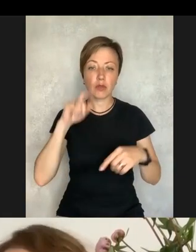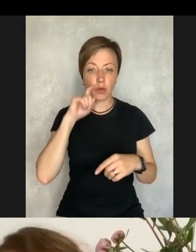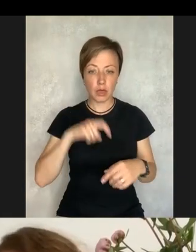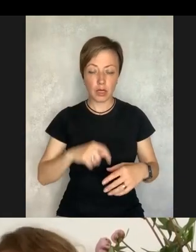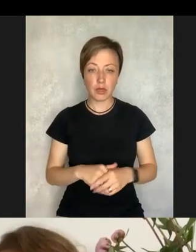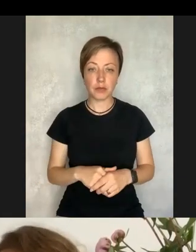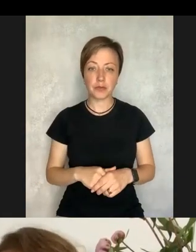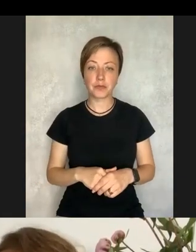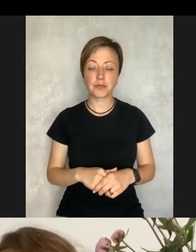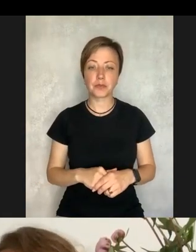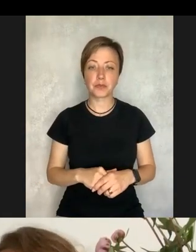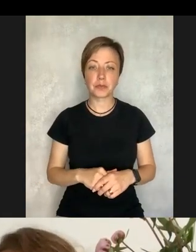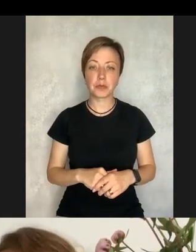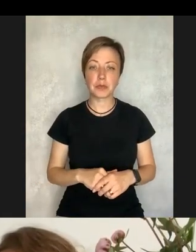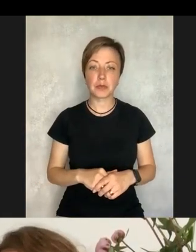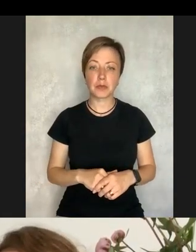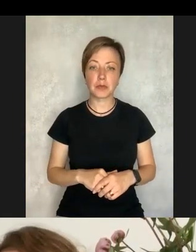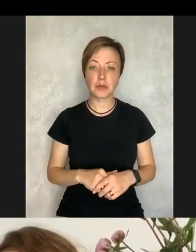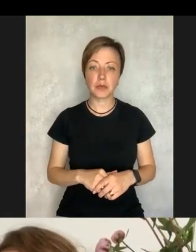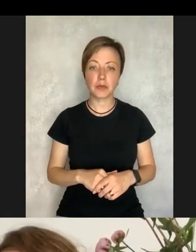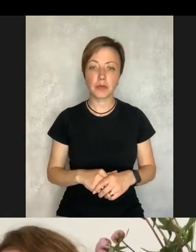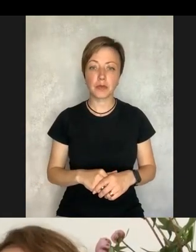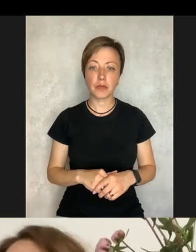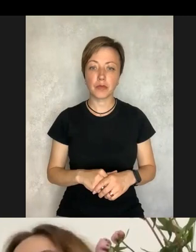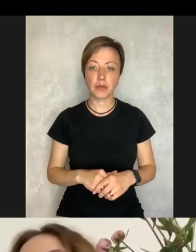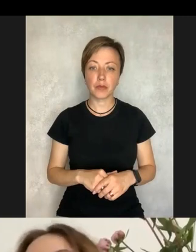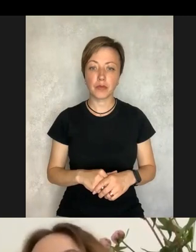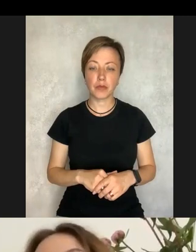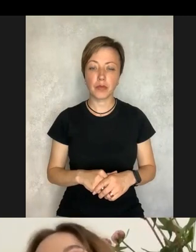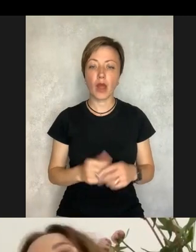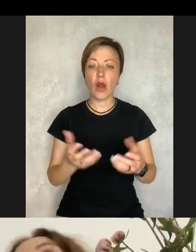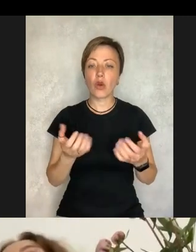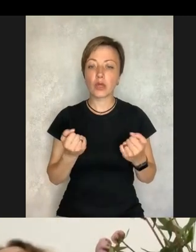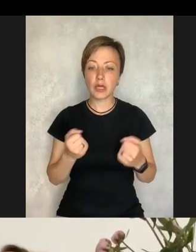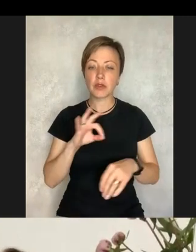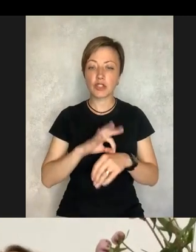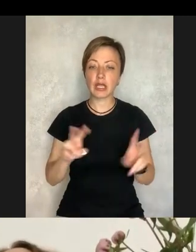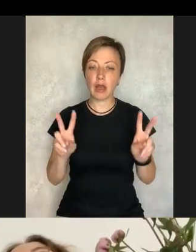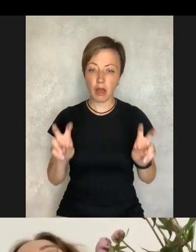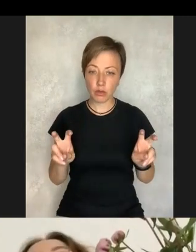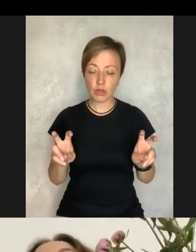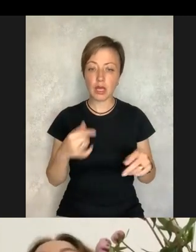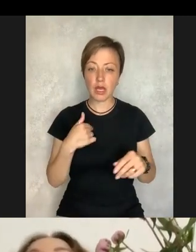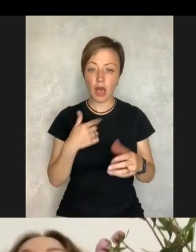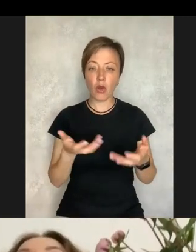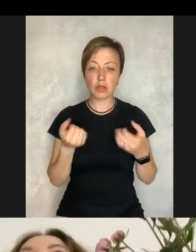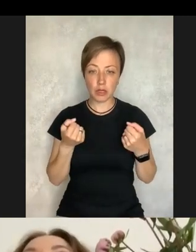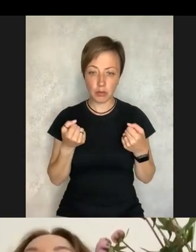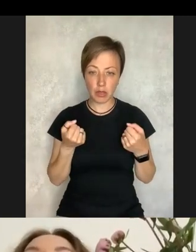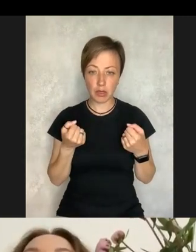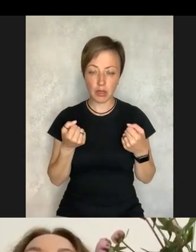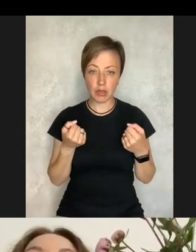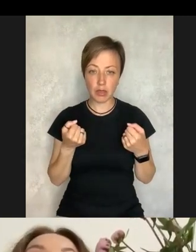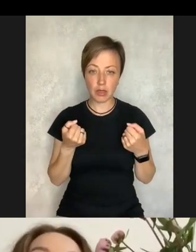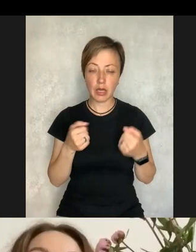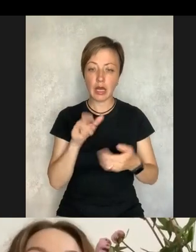we were taking them in Ukraine. And when we received the